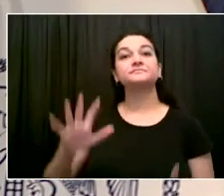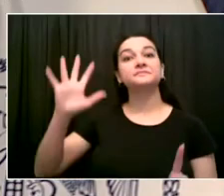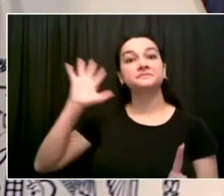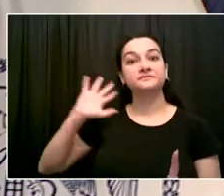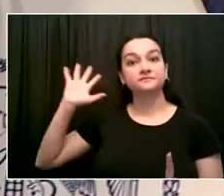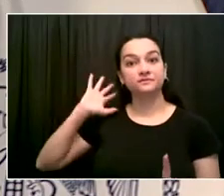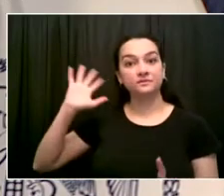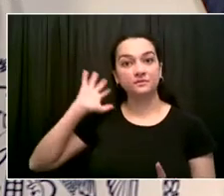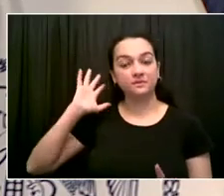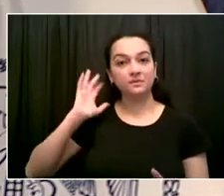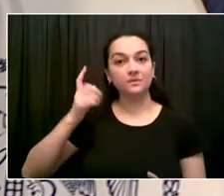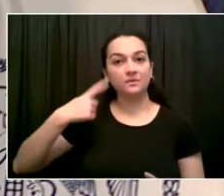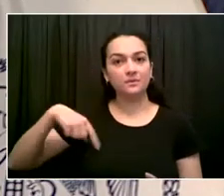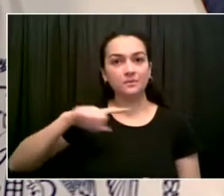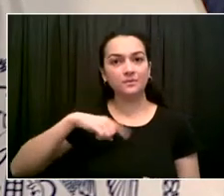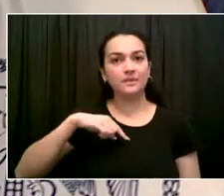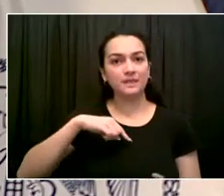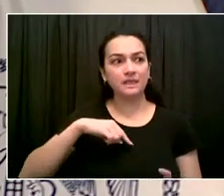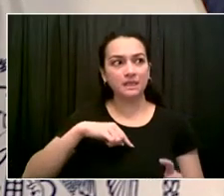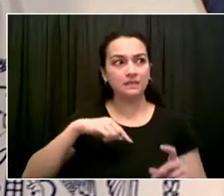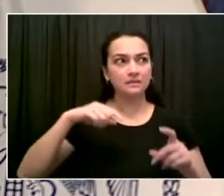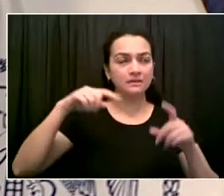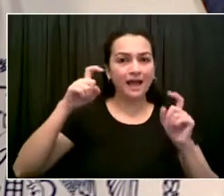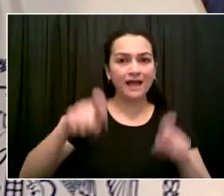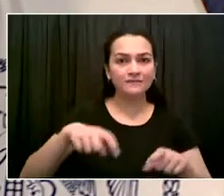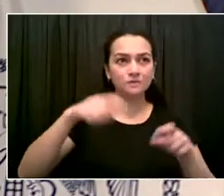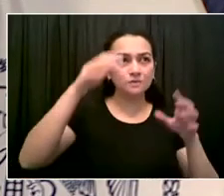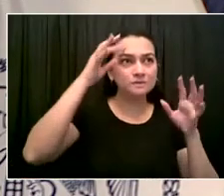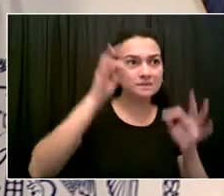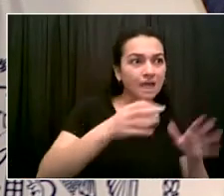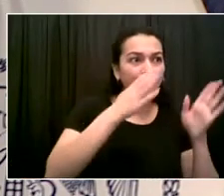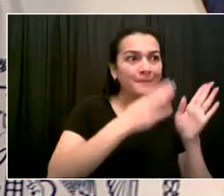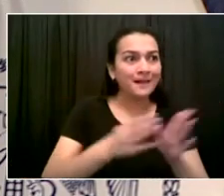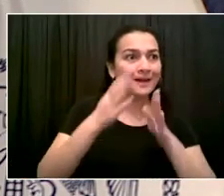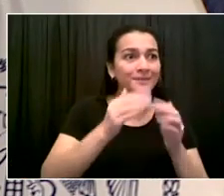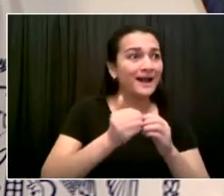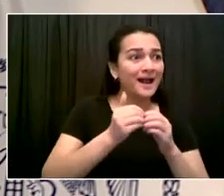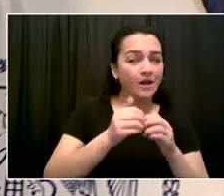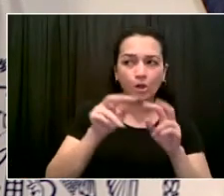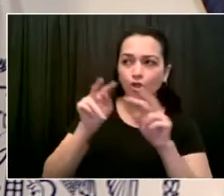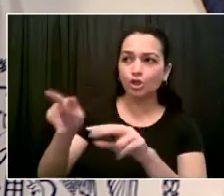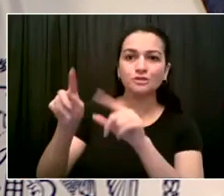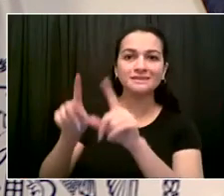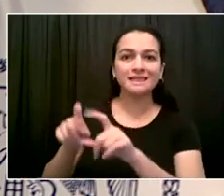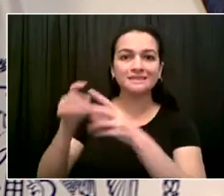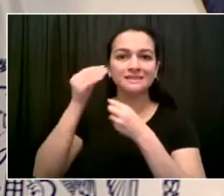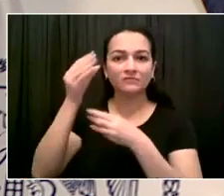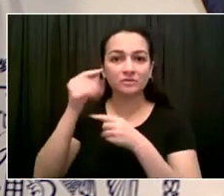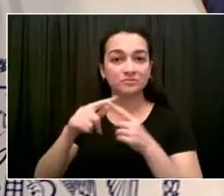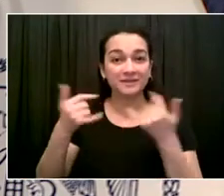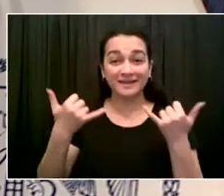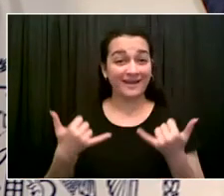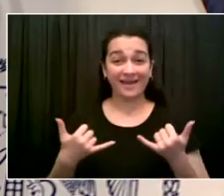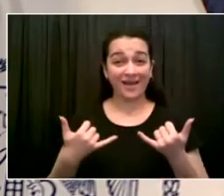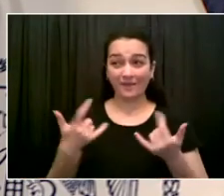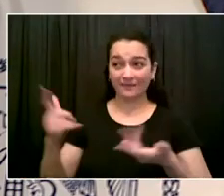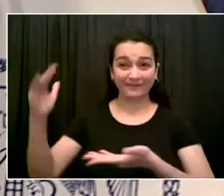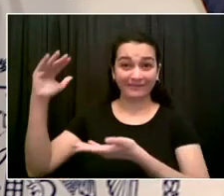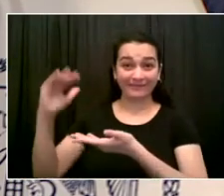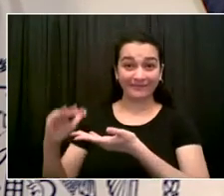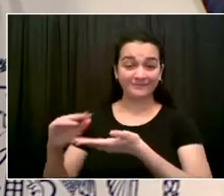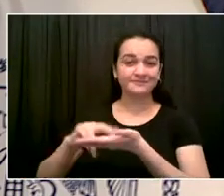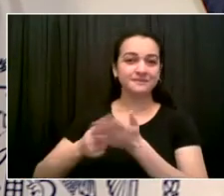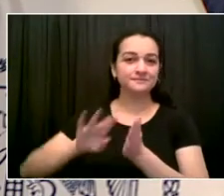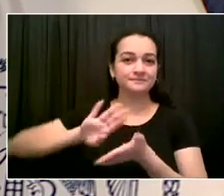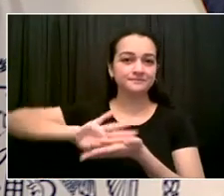this triad of cases, hospitalization, and vaccination rate is really where the strategic information is that will govern decision. That's what we